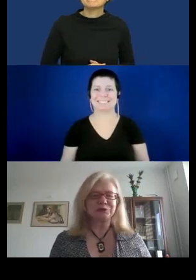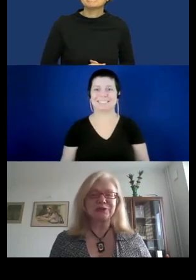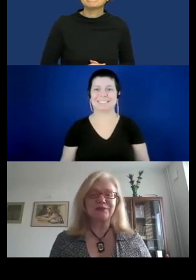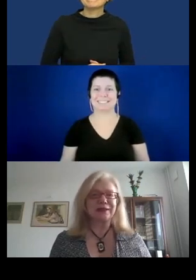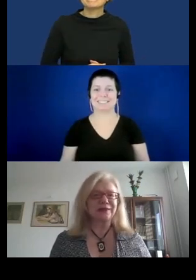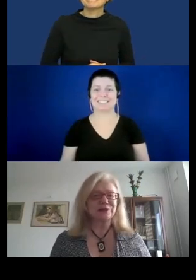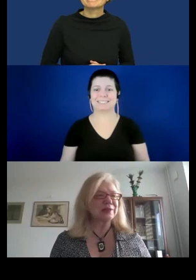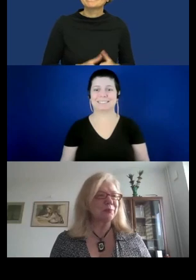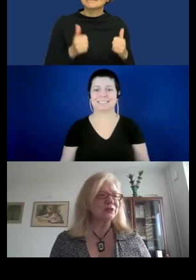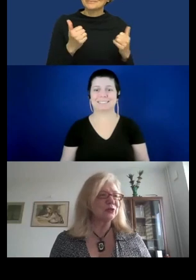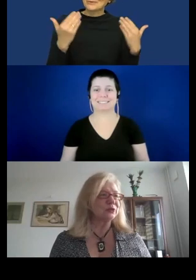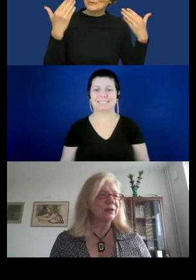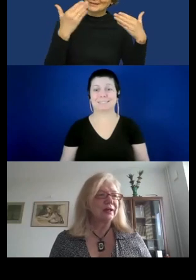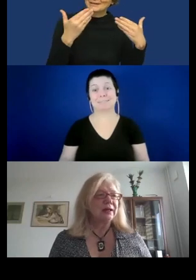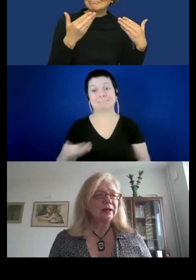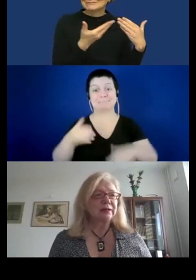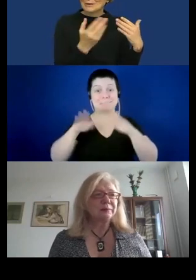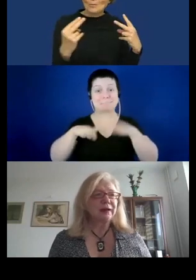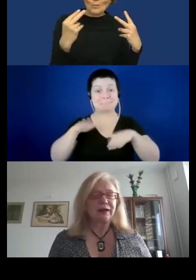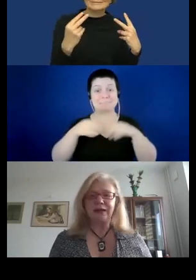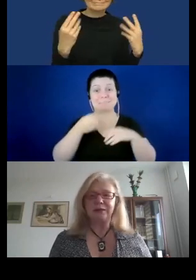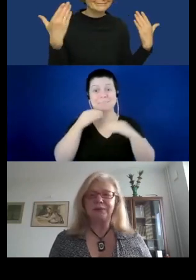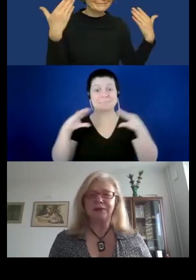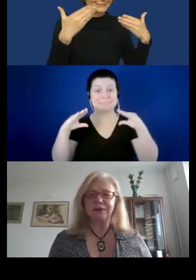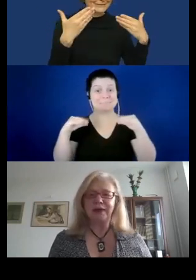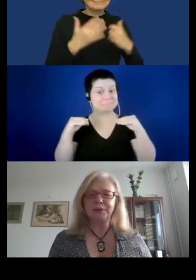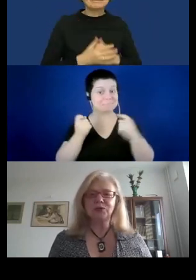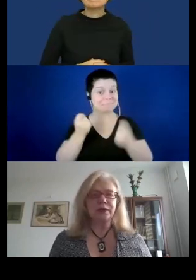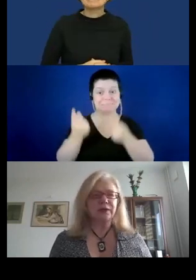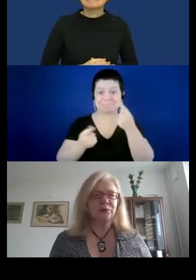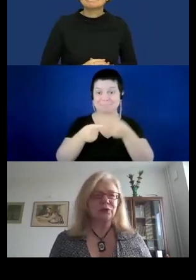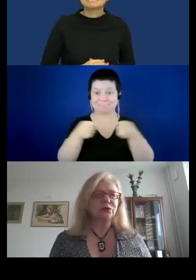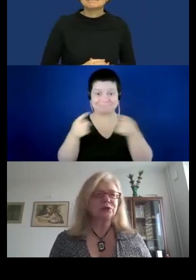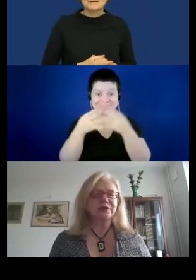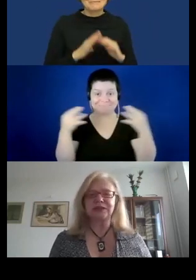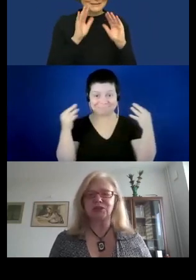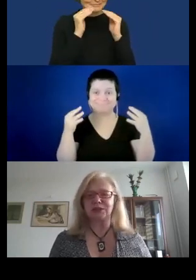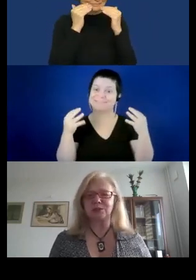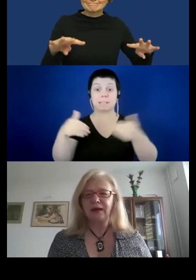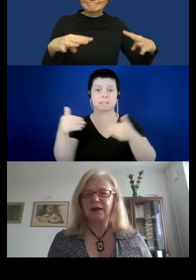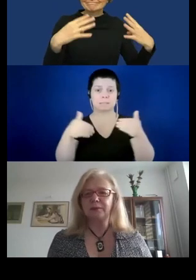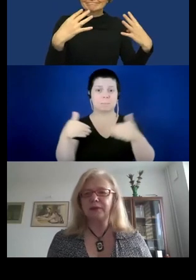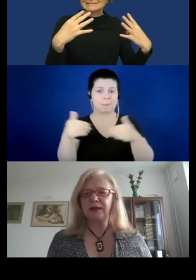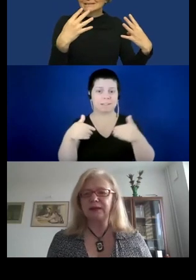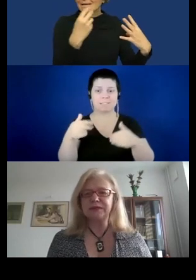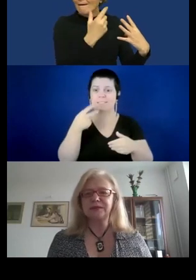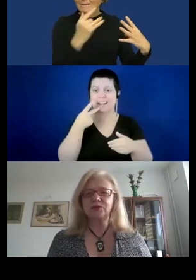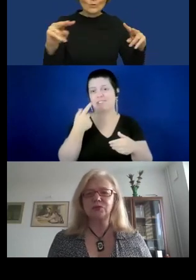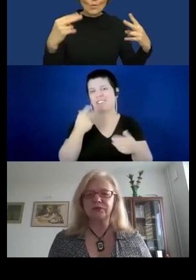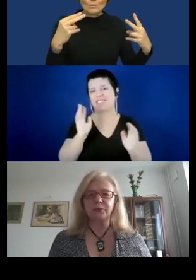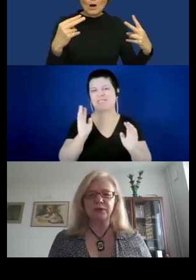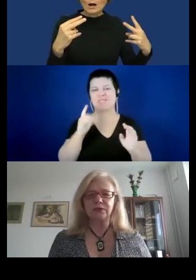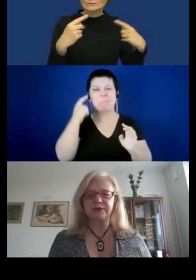Good evening to some of you. I am happy to welcome you to this session. I am Elena